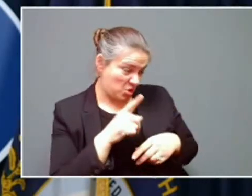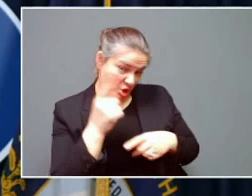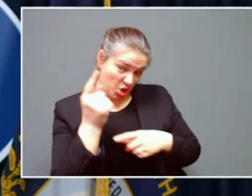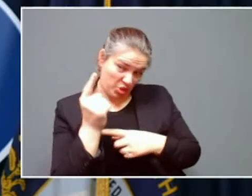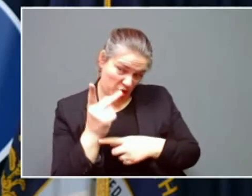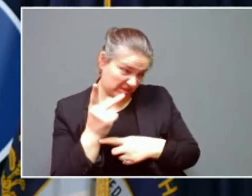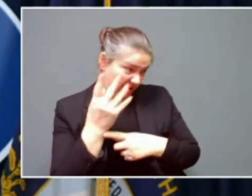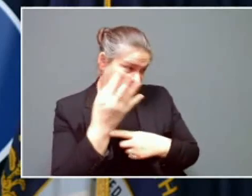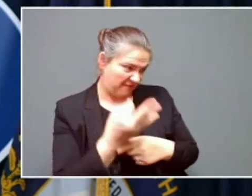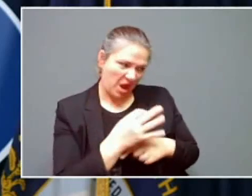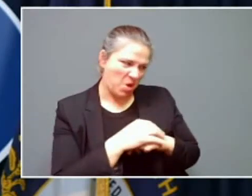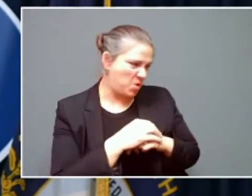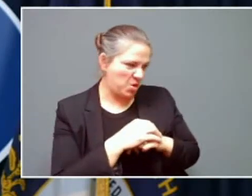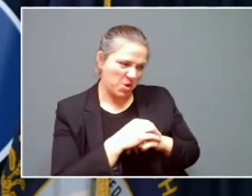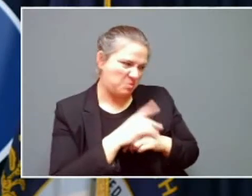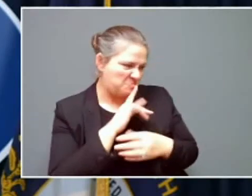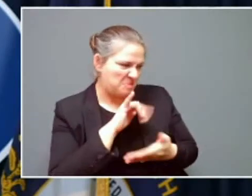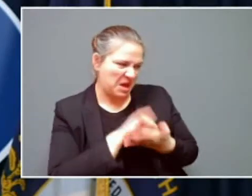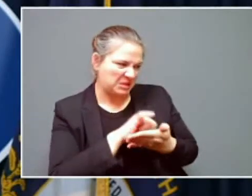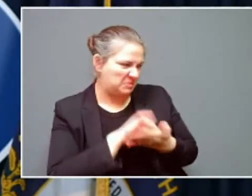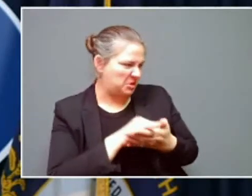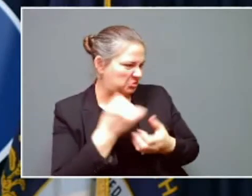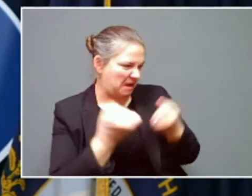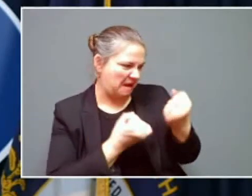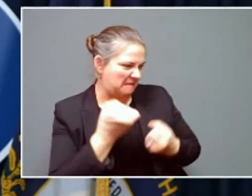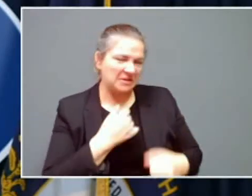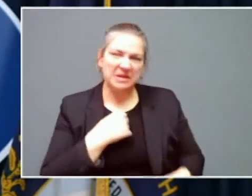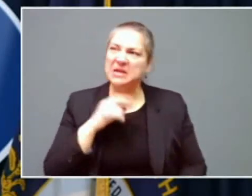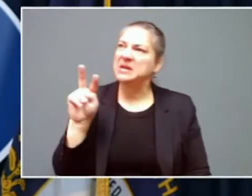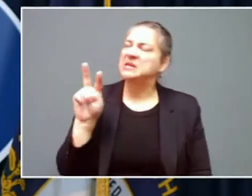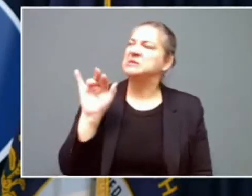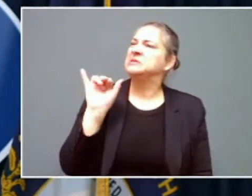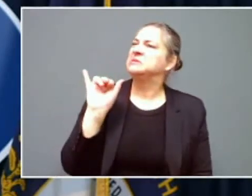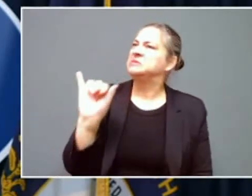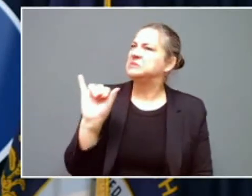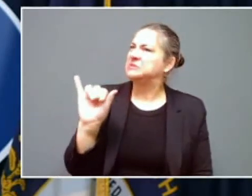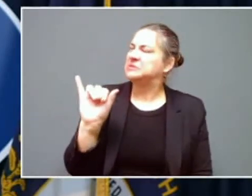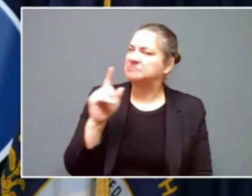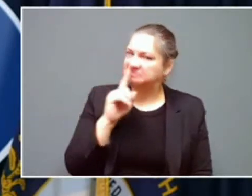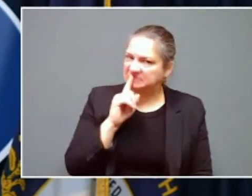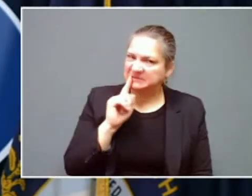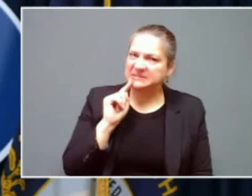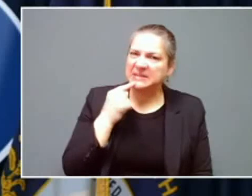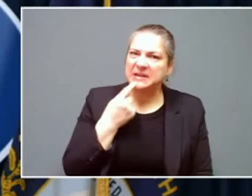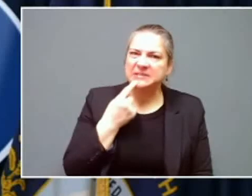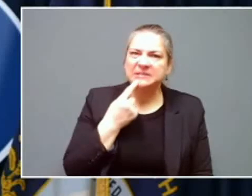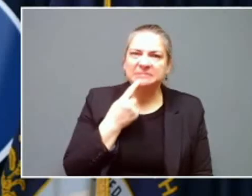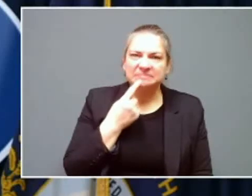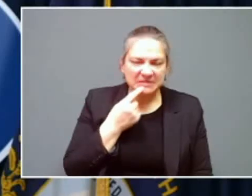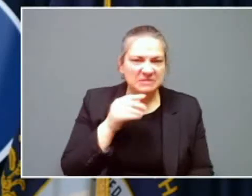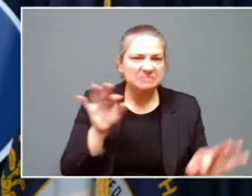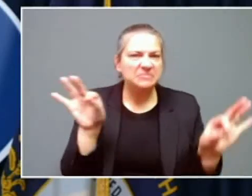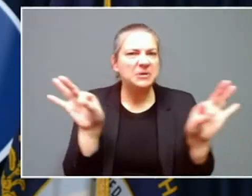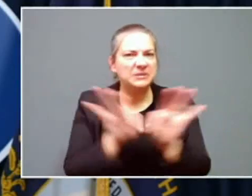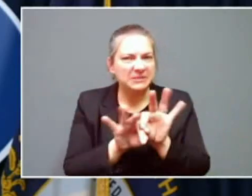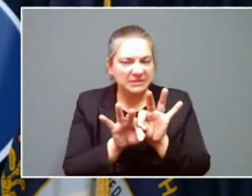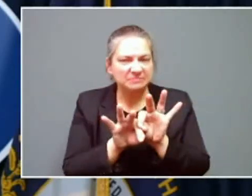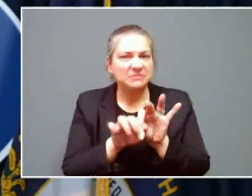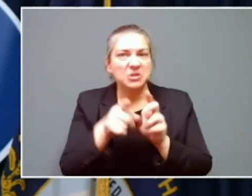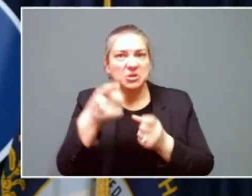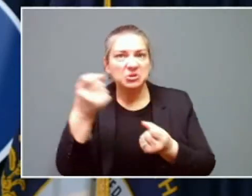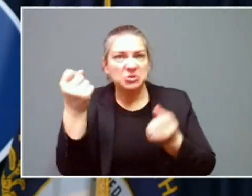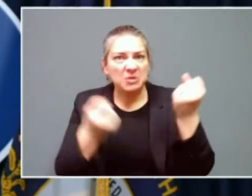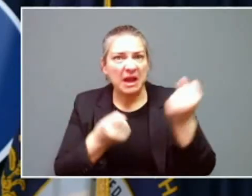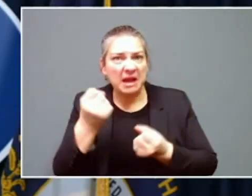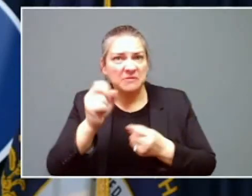So that makes it critically important, as you all have already heard, for folks to stay off the roads while temperatures